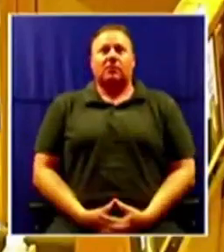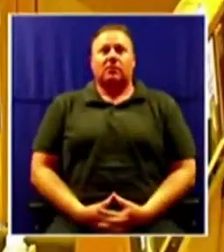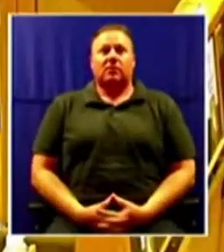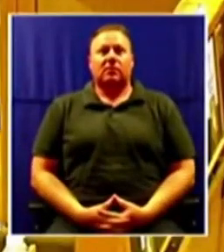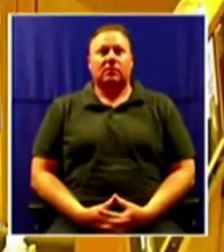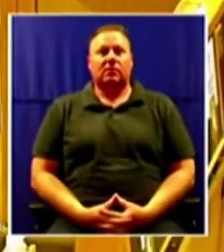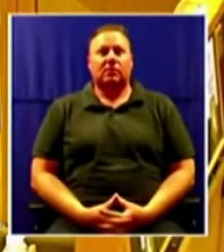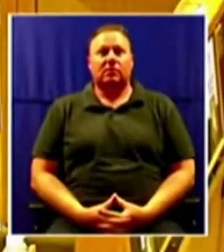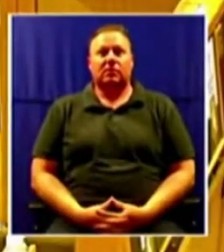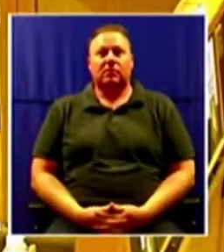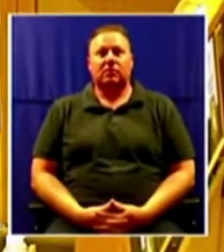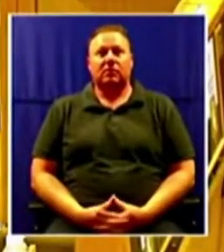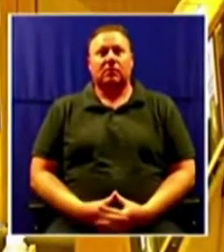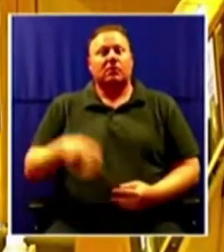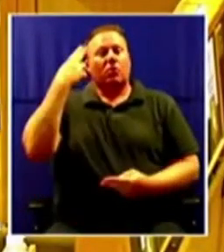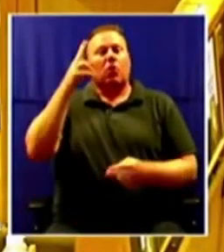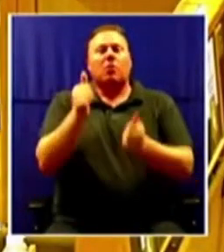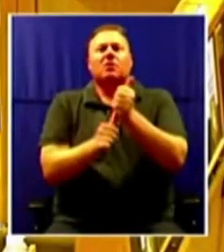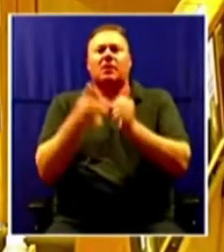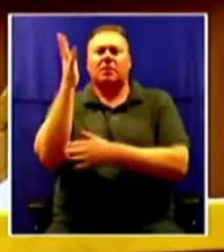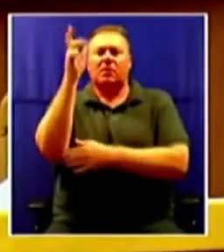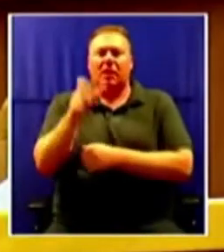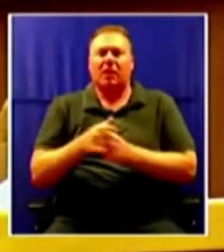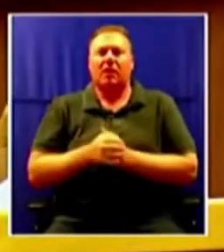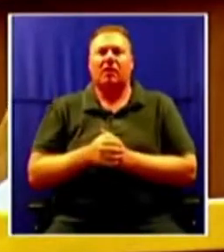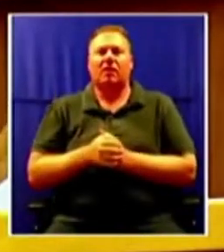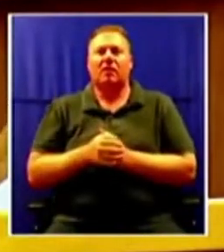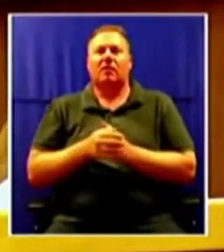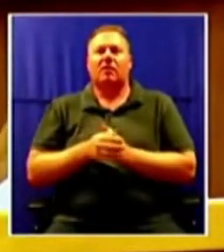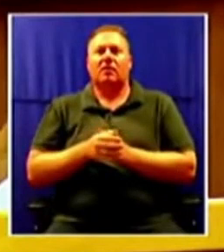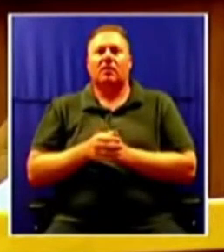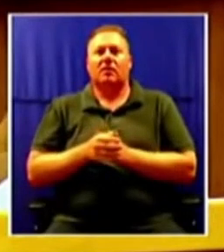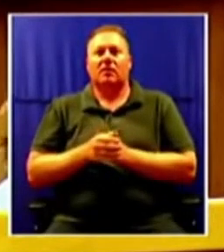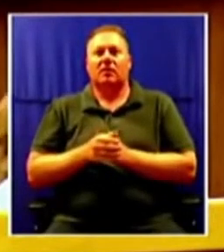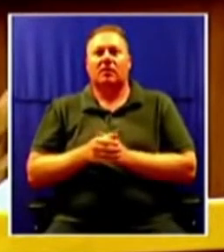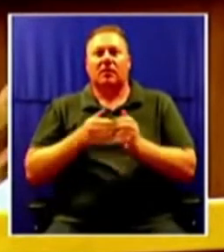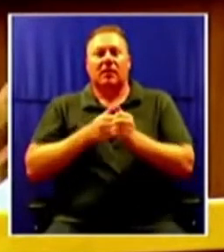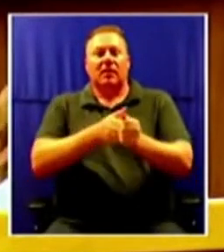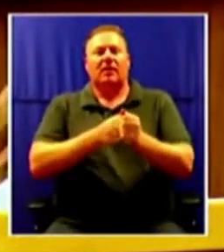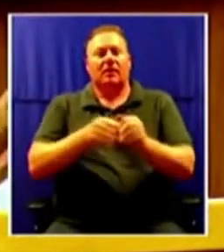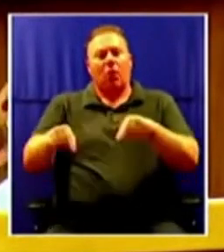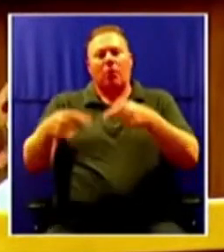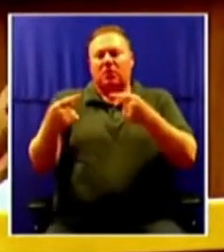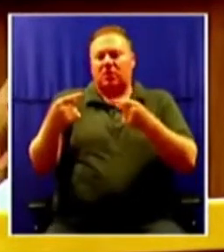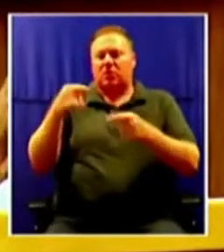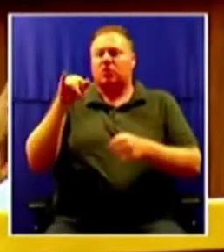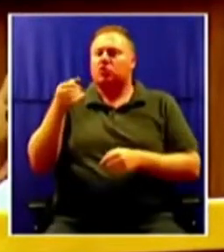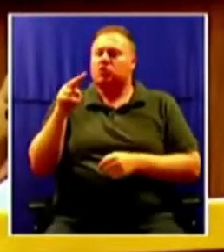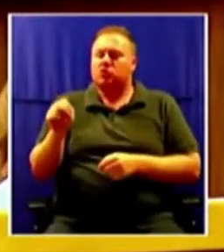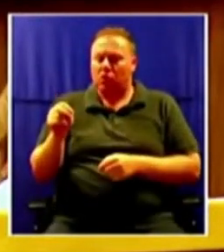Honourable Deputy Speaker, the Leader of the Official Opposition, Honourable John Steneysen. Mr. President,